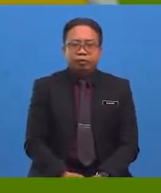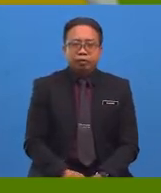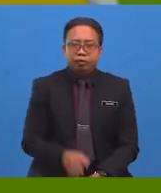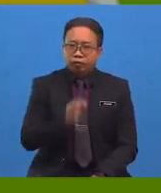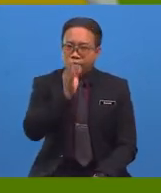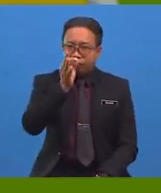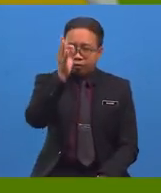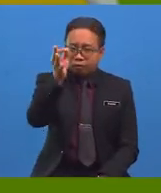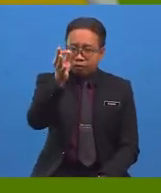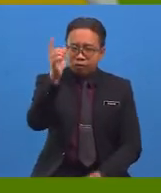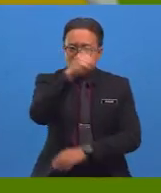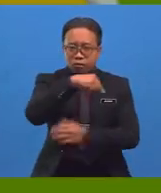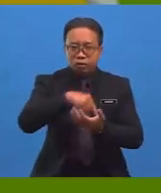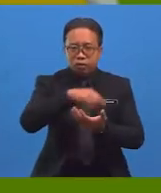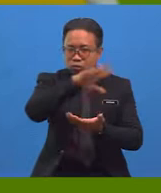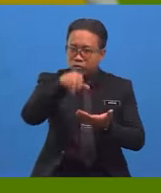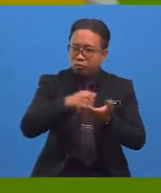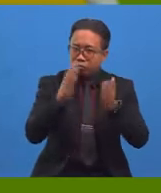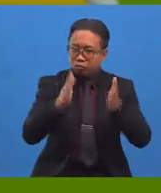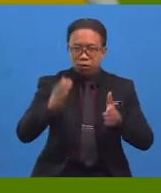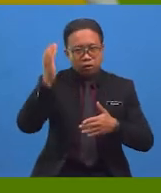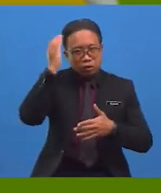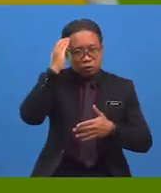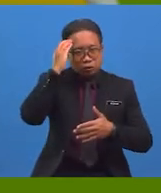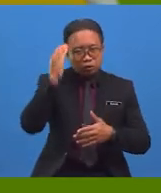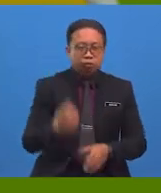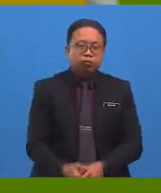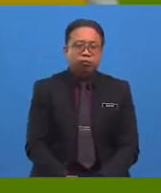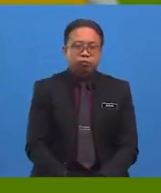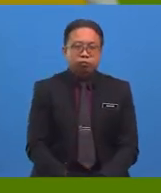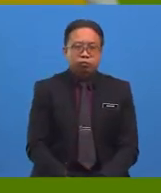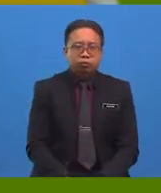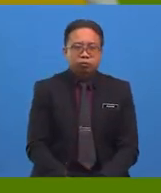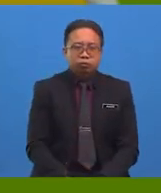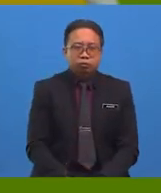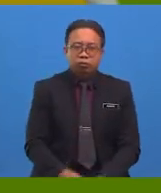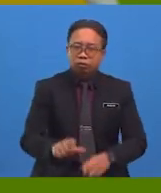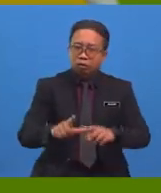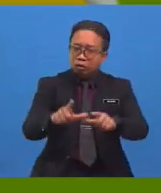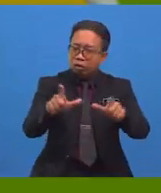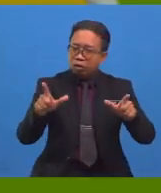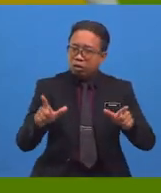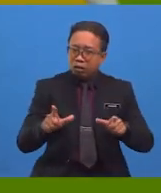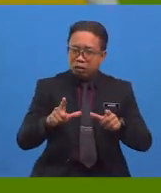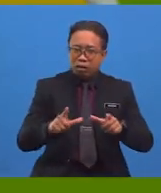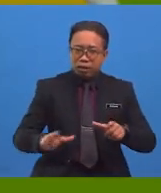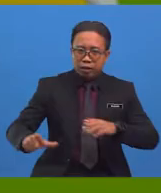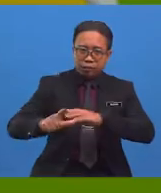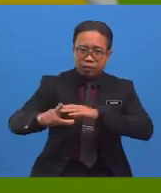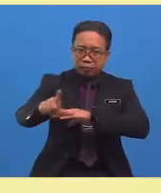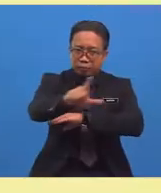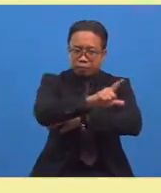unknown? today. Everyone knows Australia. It is also known as the land down under.